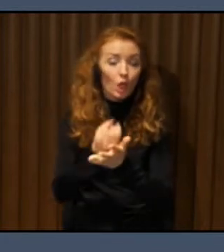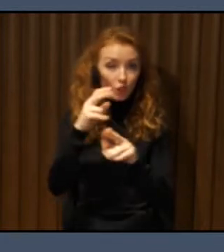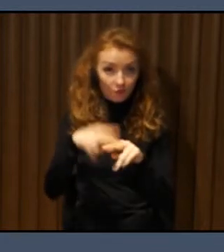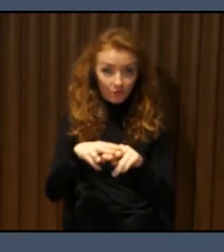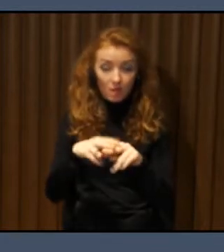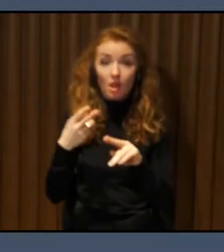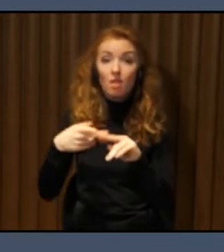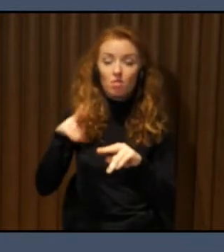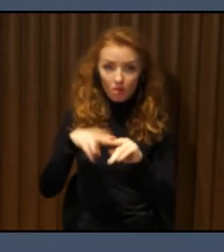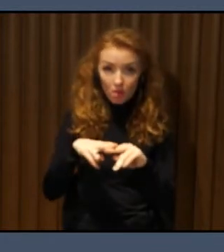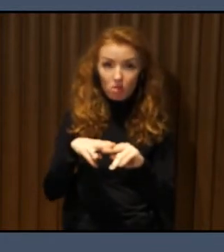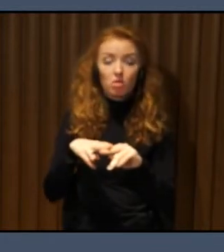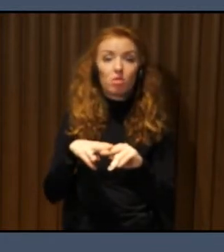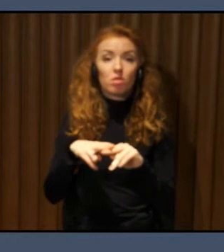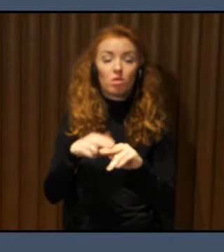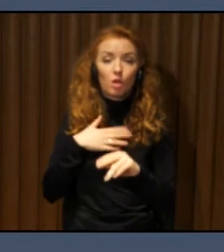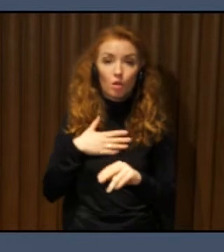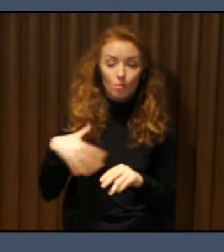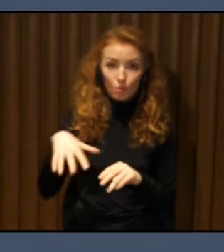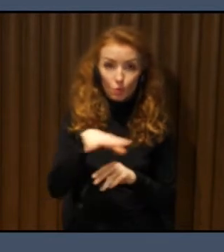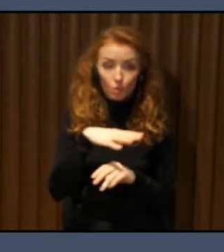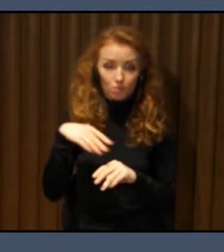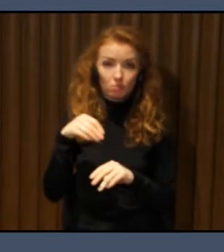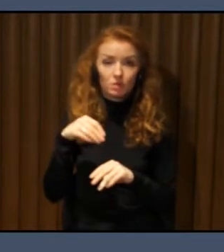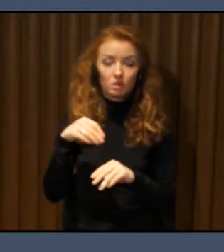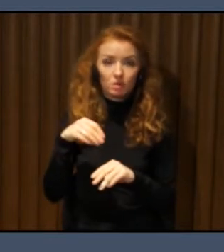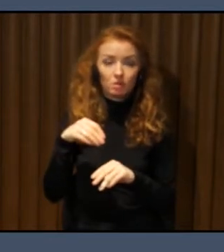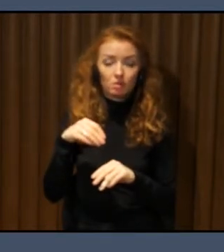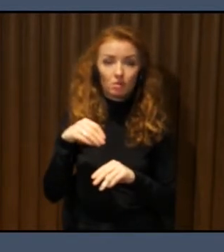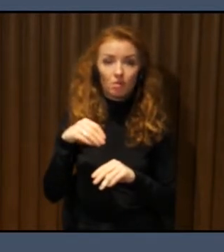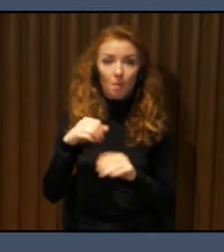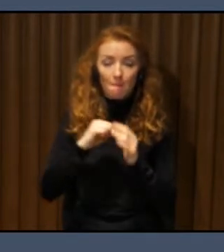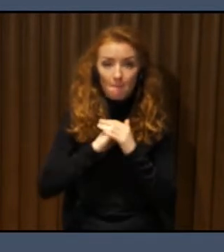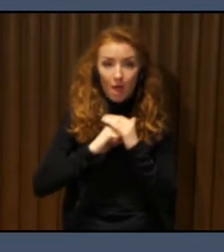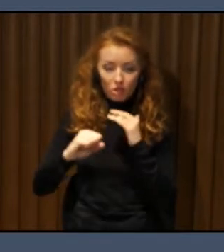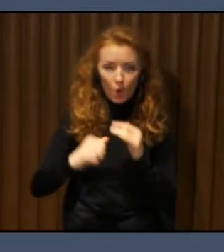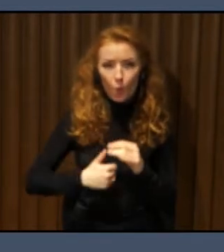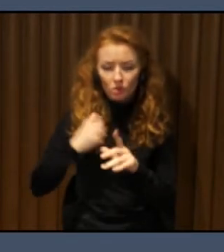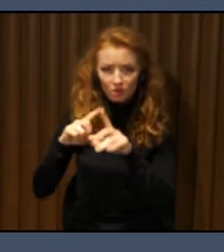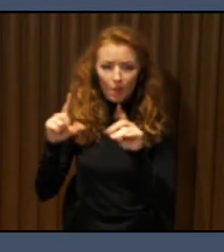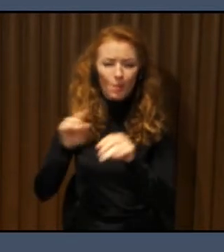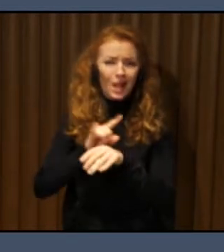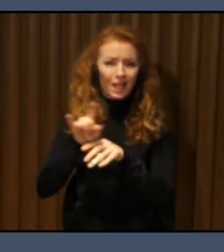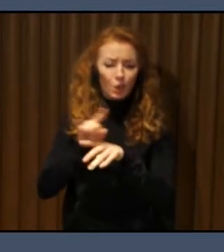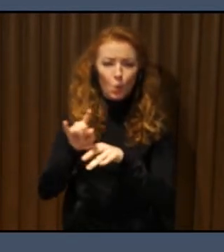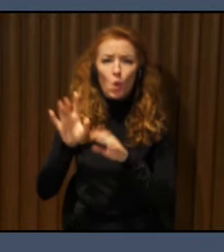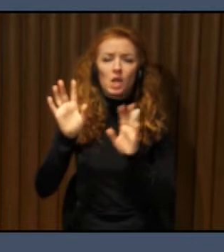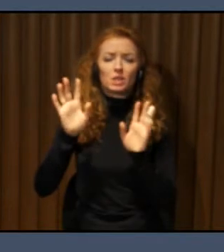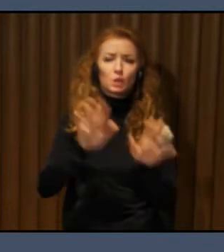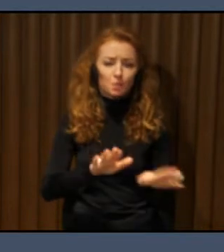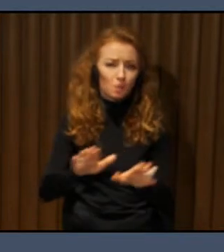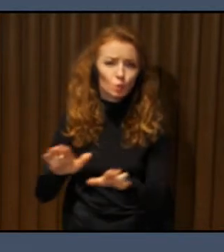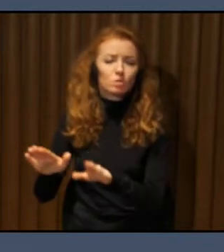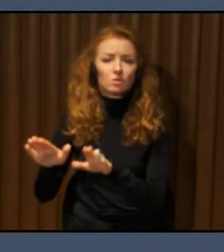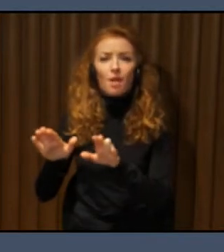companies, let's say museums, airports. They can manage for their building. They can close apart